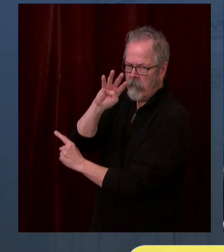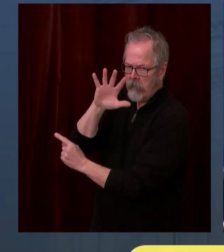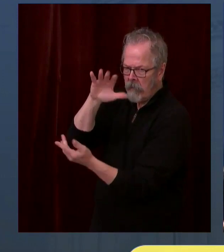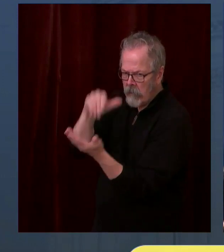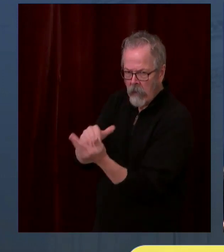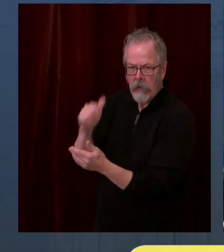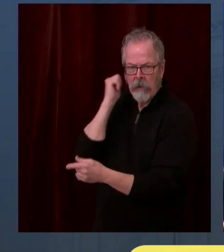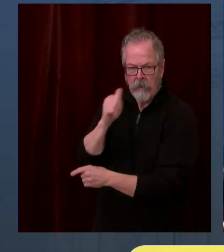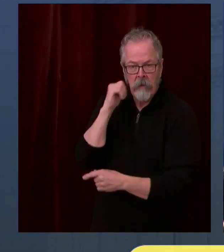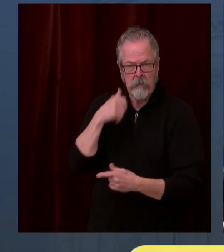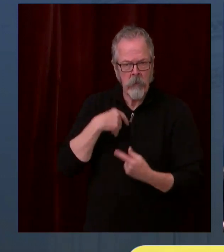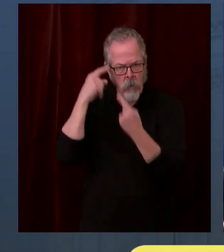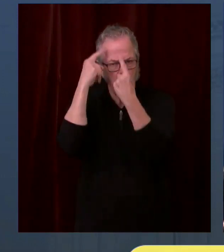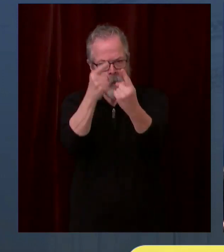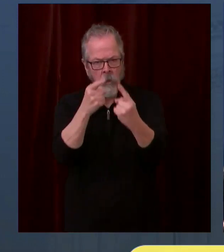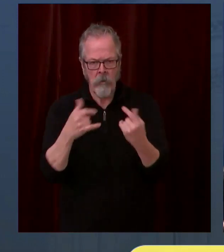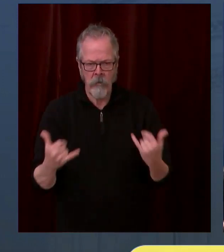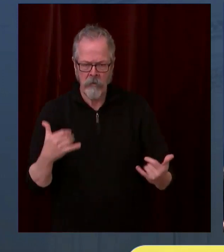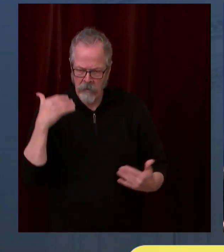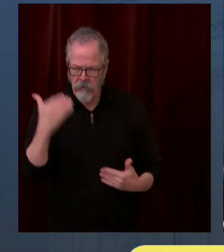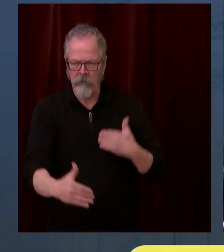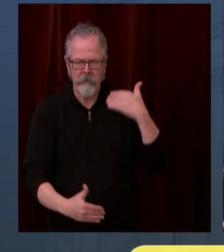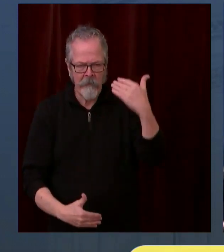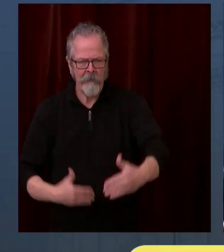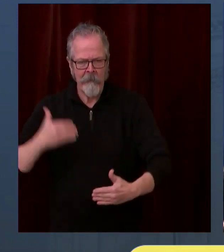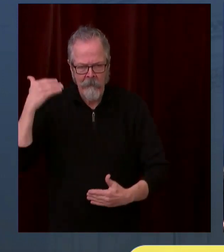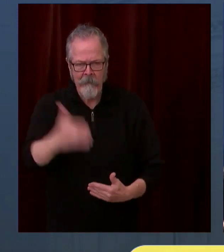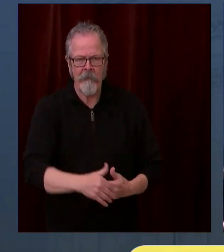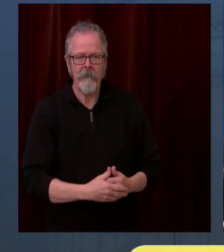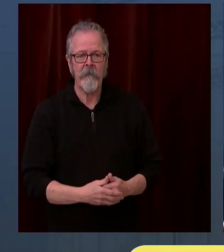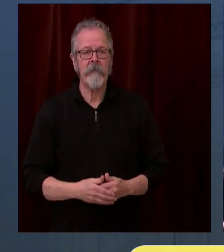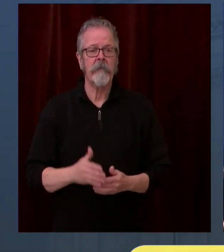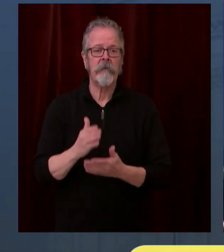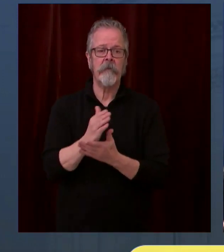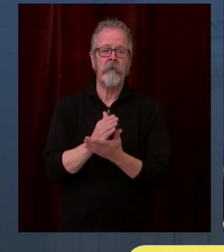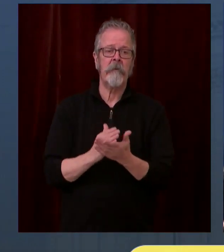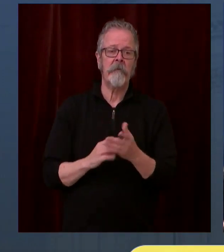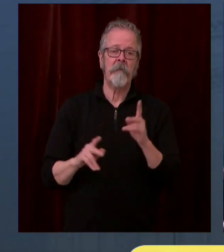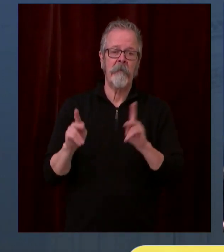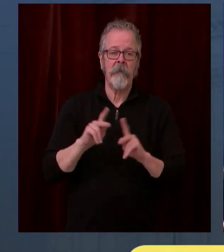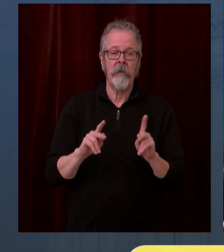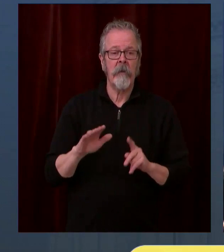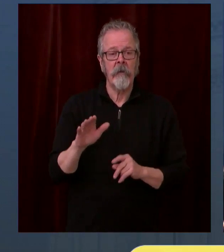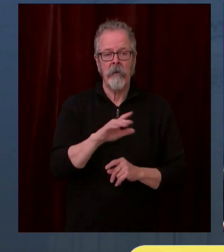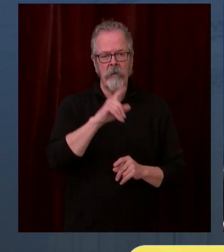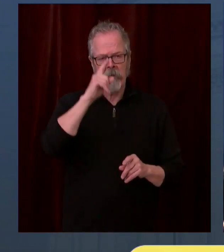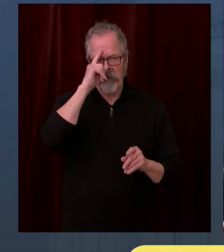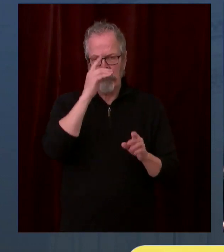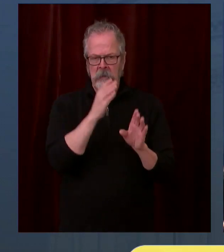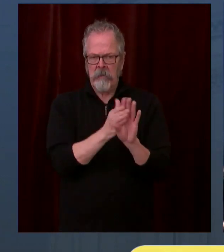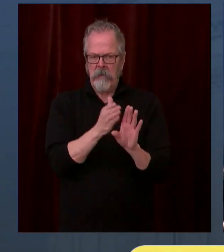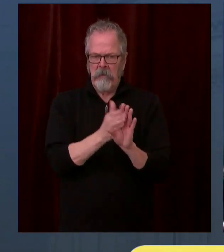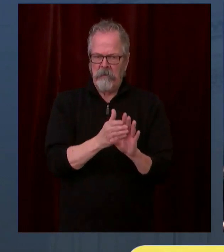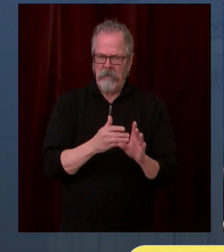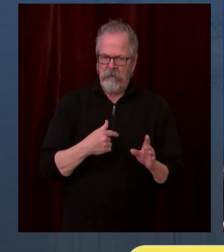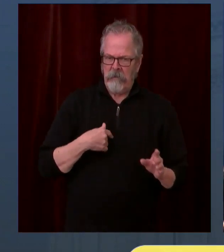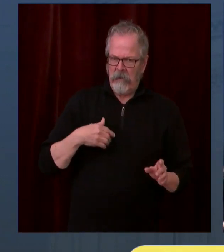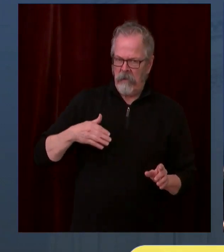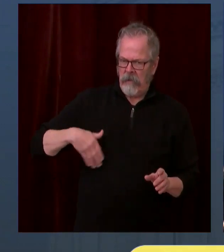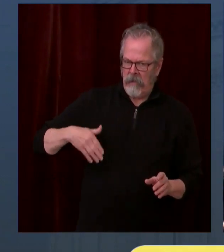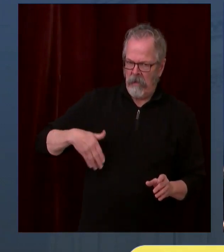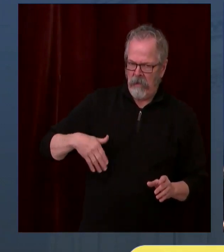appointments for people to come in. We need to reverse that. We need our partners to be thinking on the balls of their feet. So they're